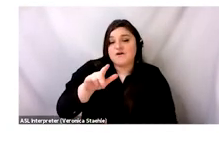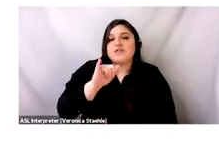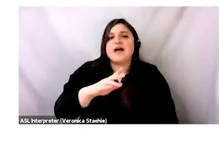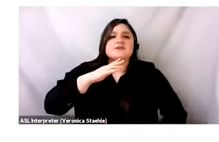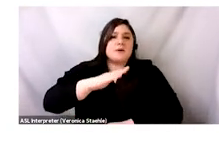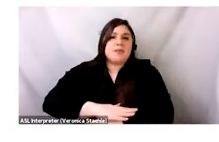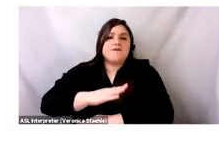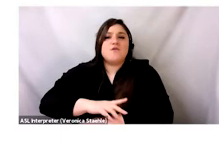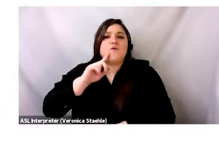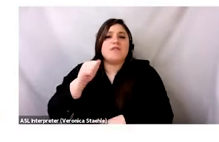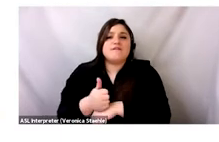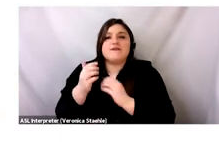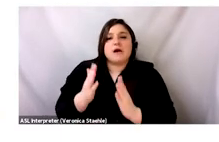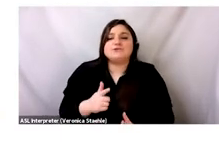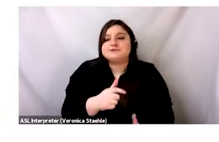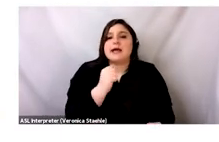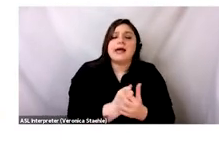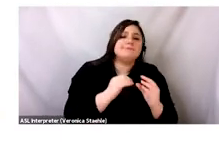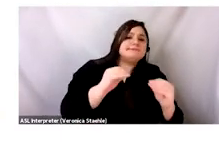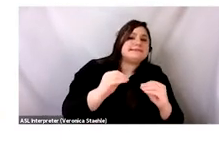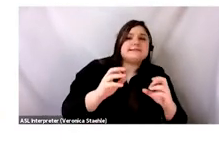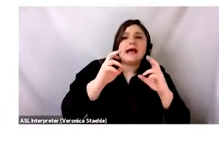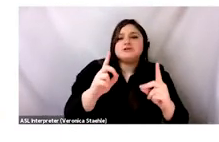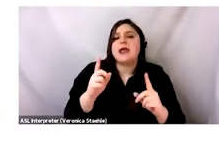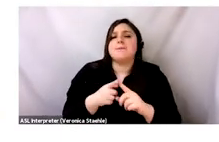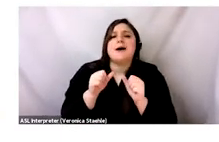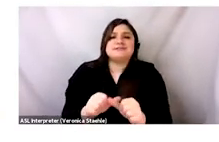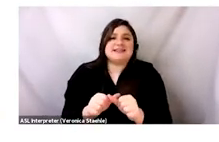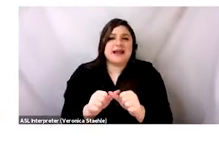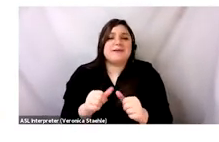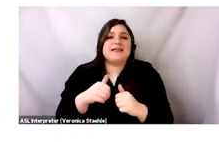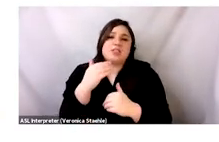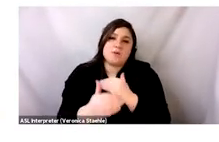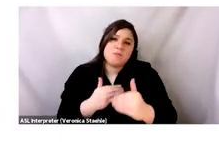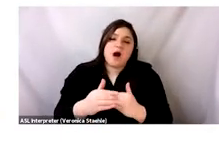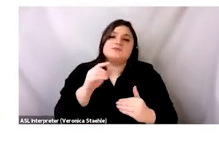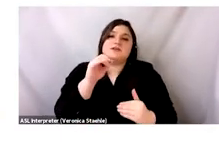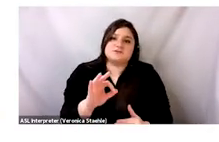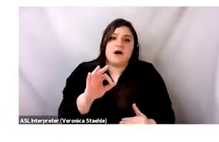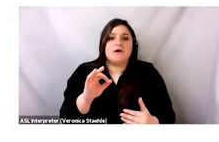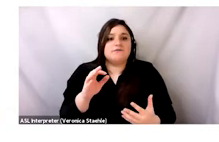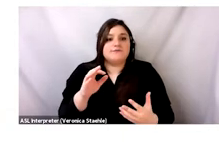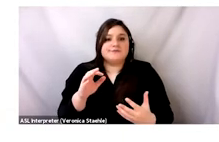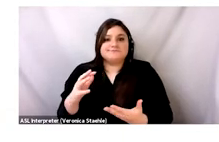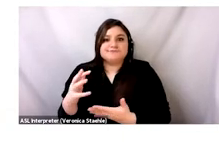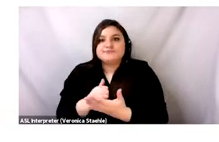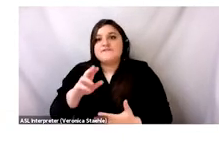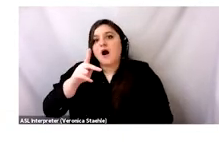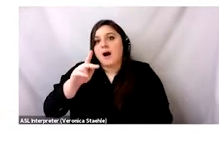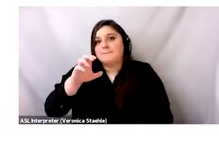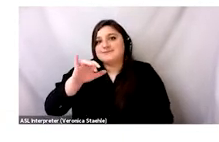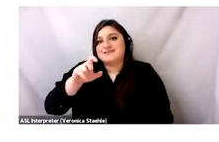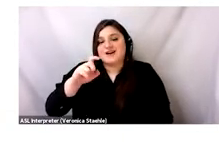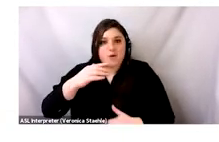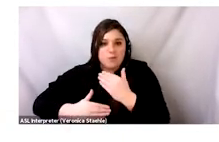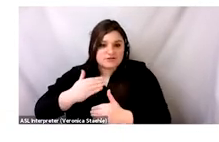So the Revival is a platform and event series where the founders really educate about sustainability through the process of co-creating